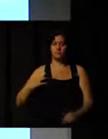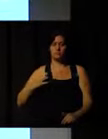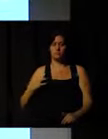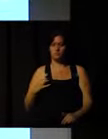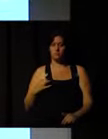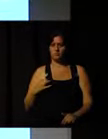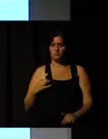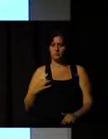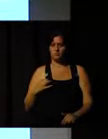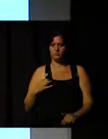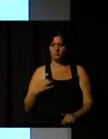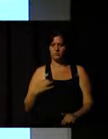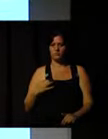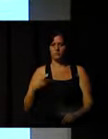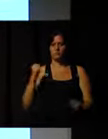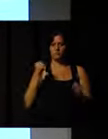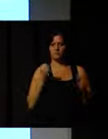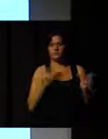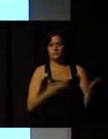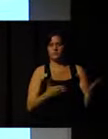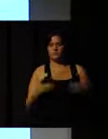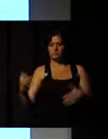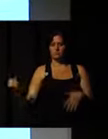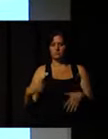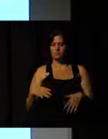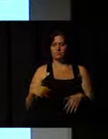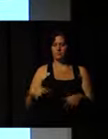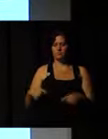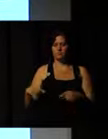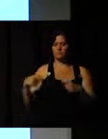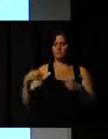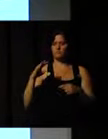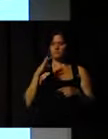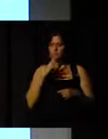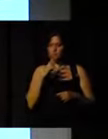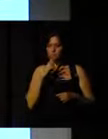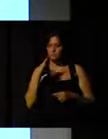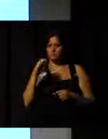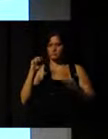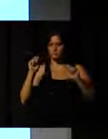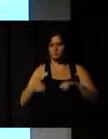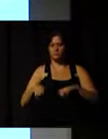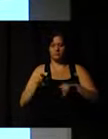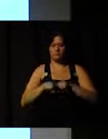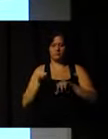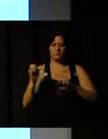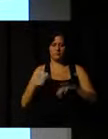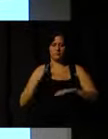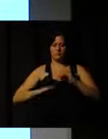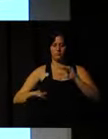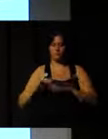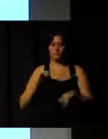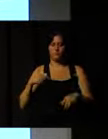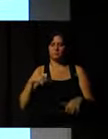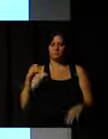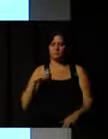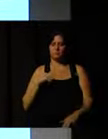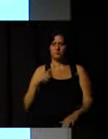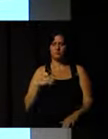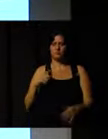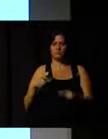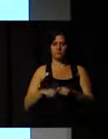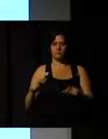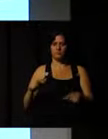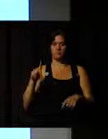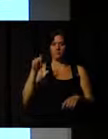I can learn. I can get new knowledge, new skills, new competence. So, we have a big challenge.